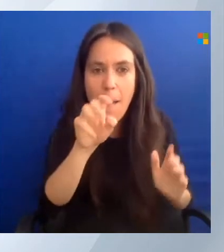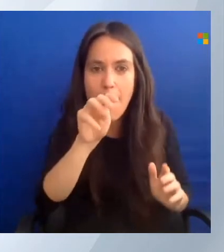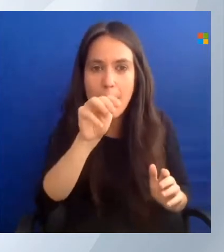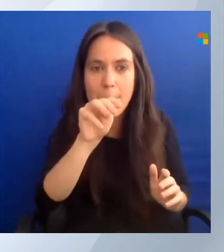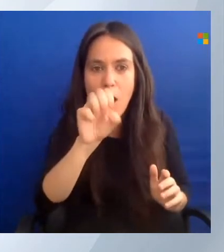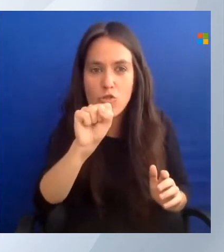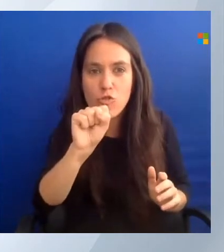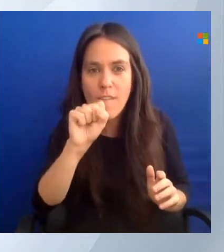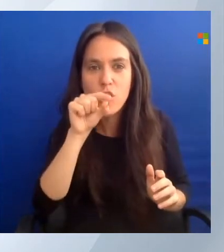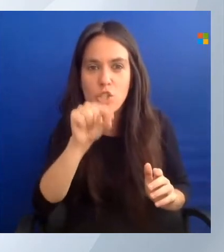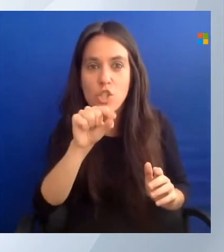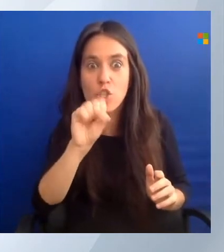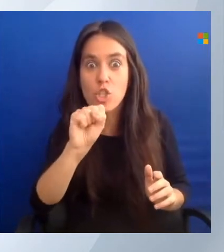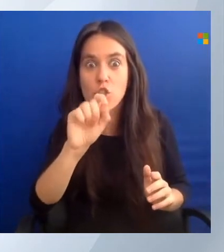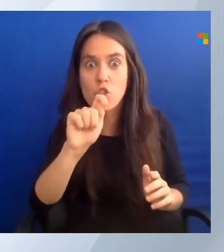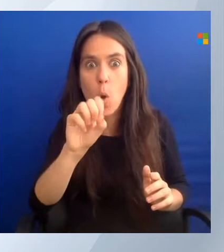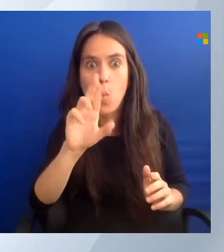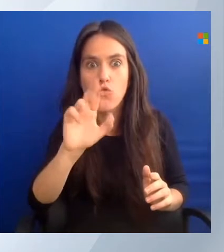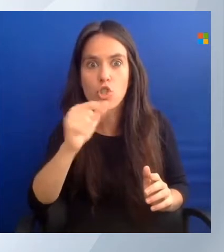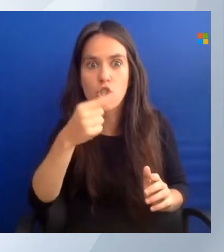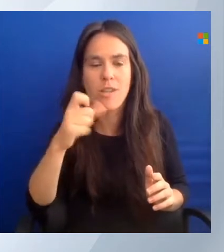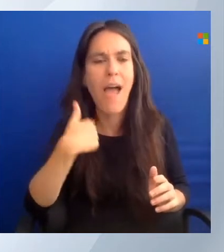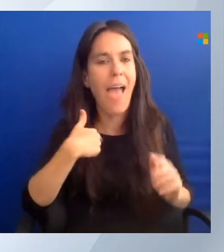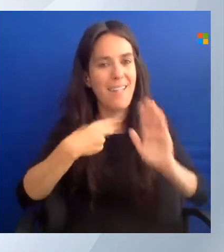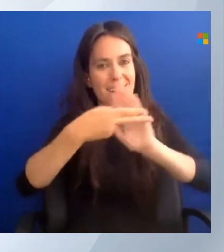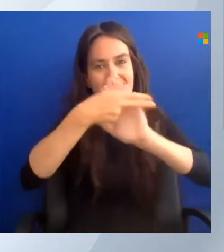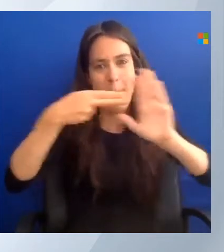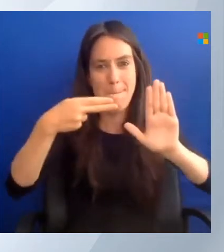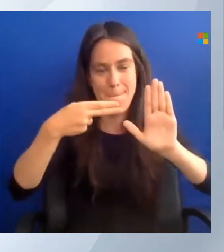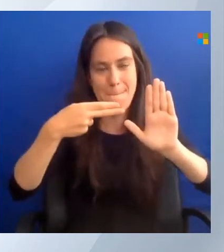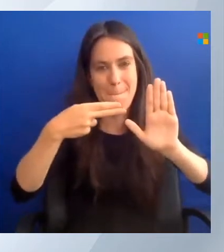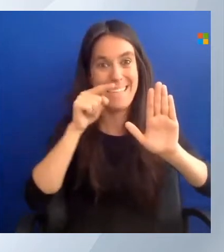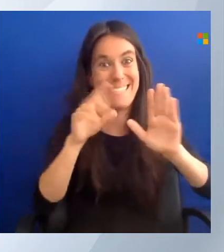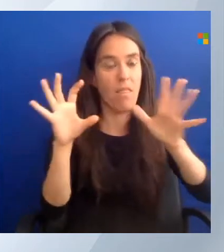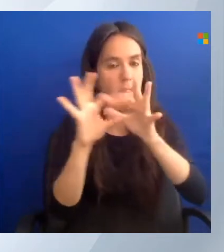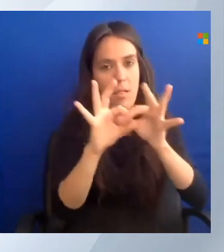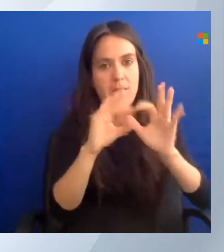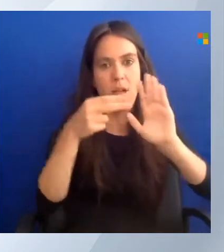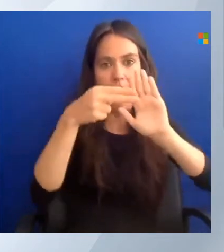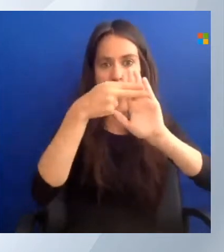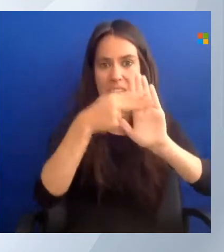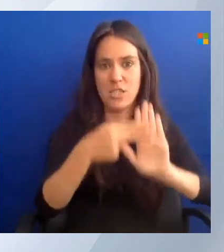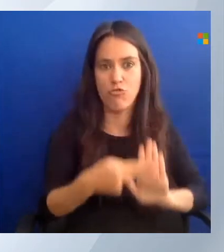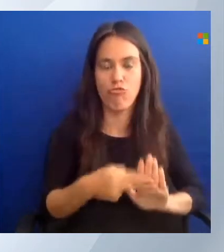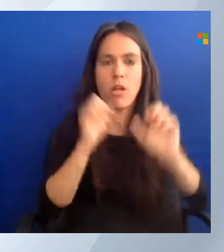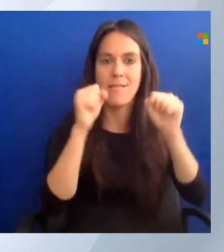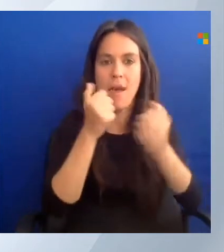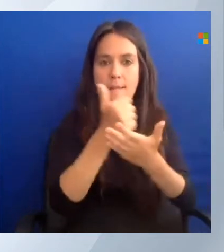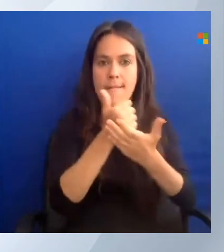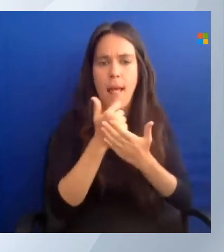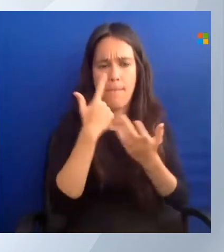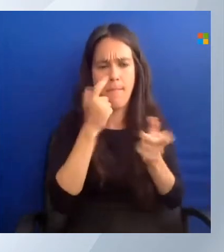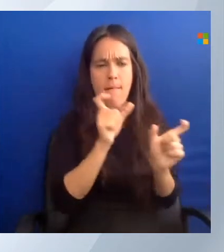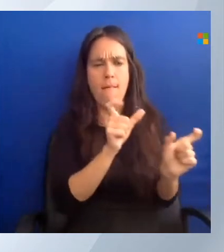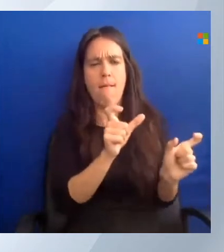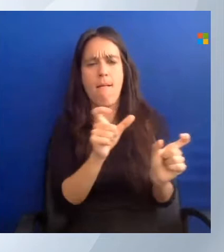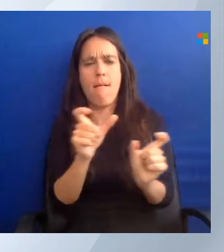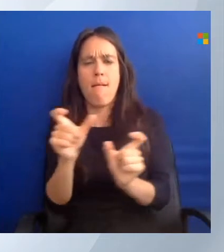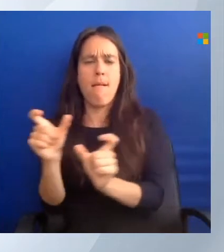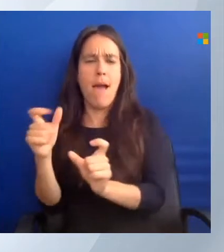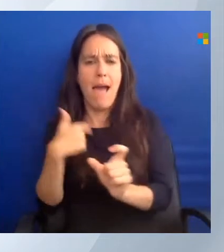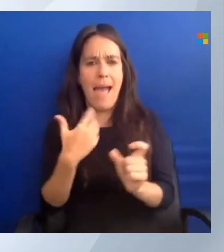define where the storage account is. So this is also where those categories can help you to keep track of what resource you're actually working with.